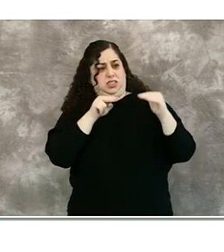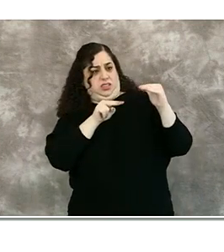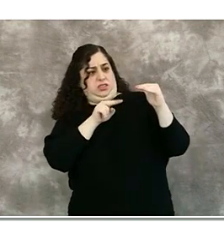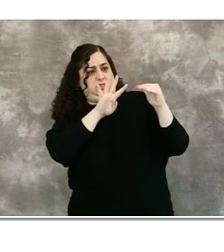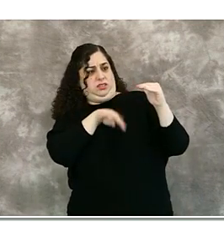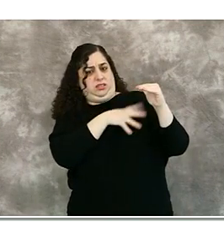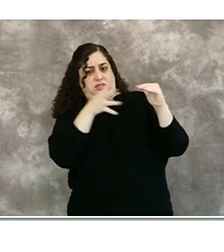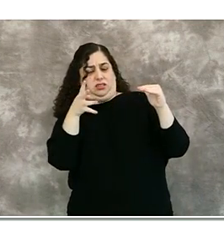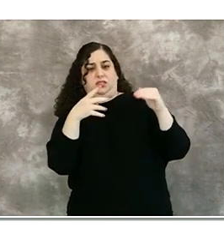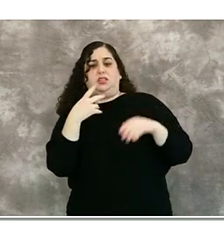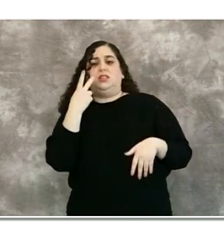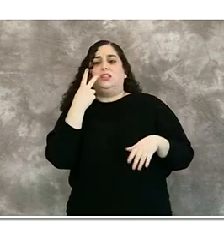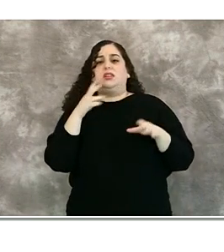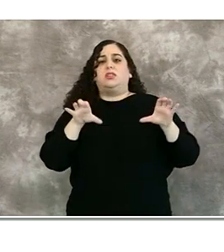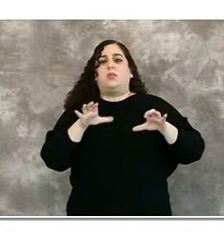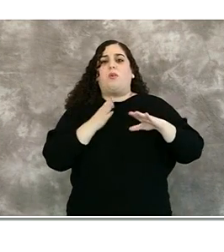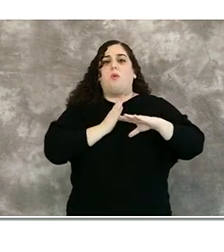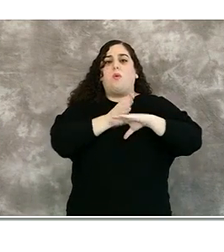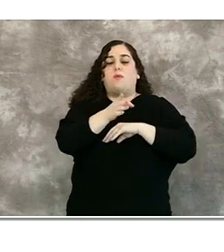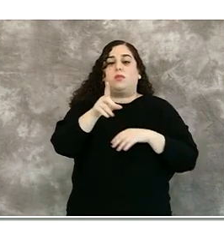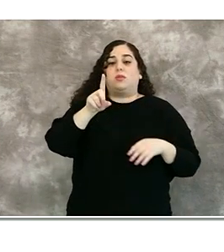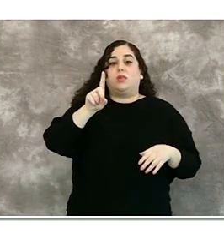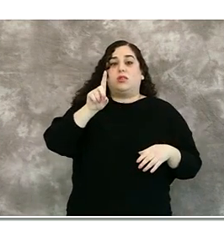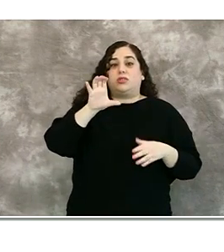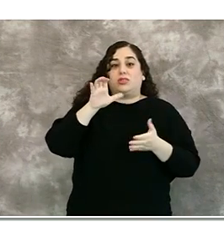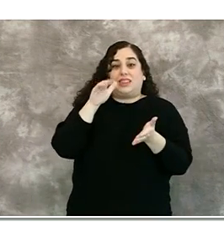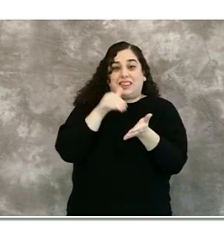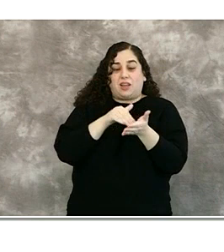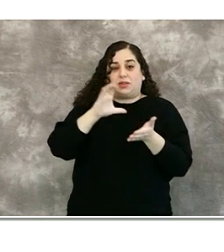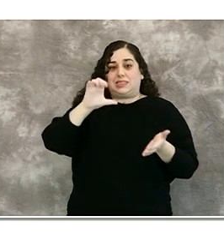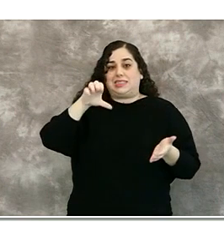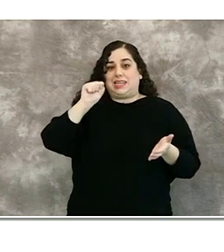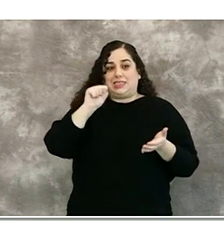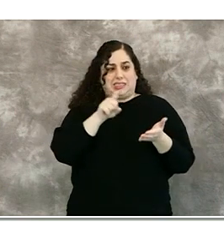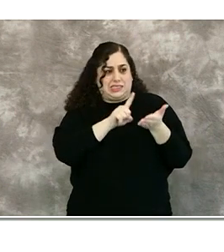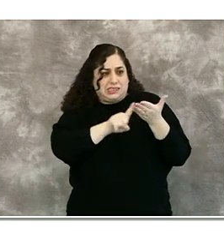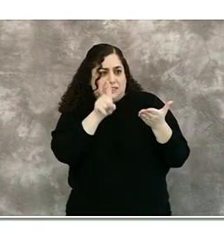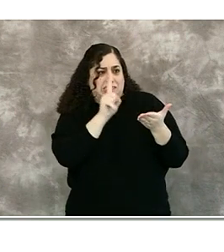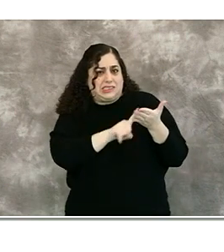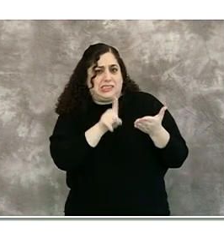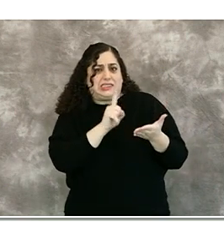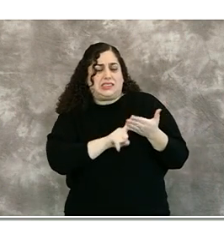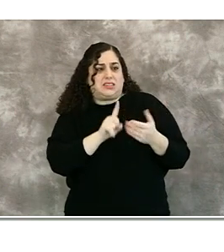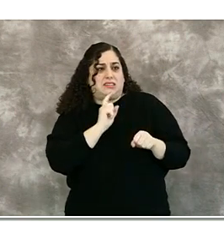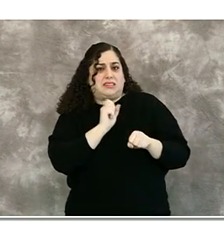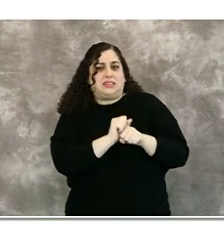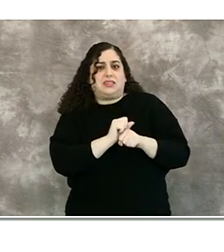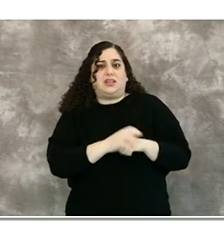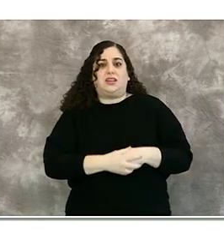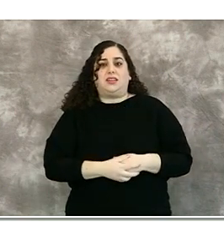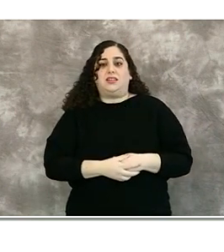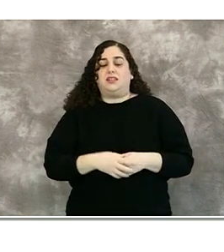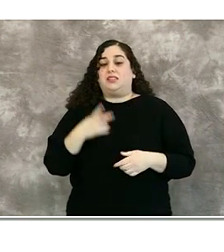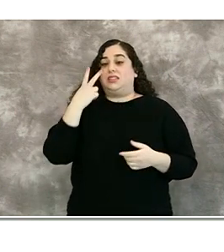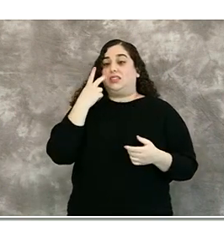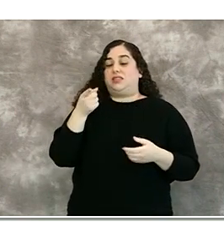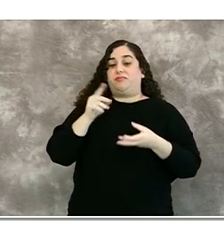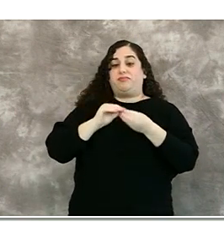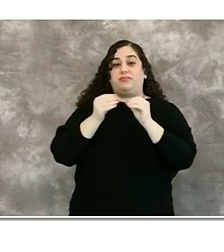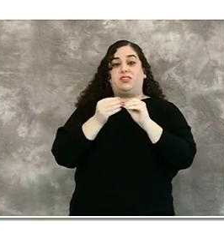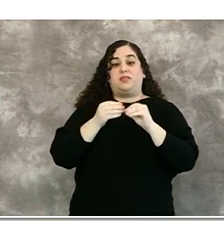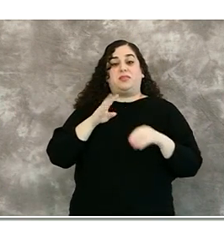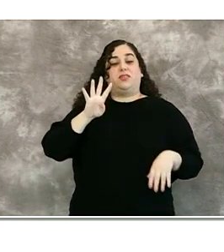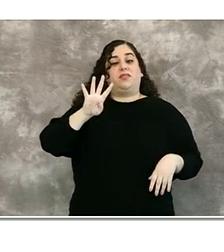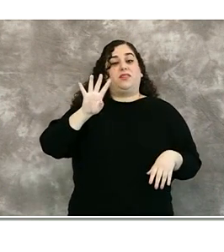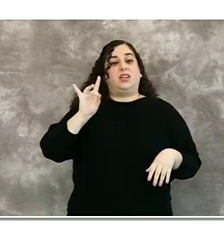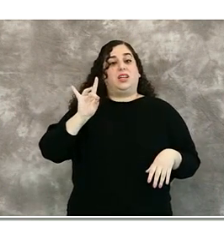conducting over 100,000 case investigations. On this chart, can see that 4,836 or 5%